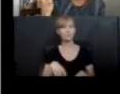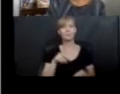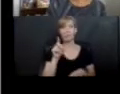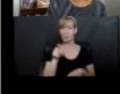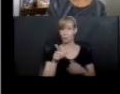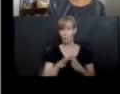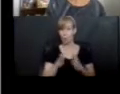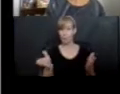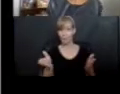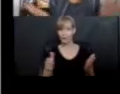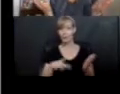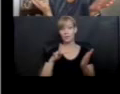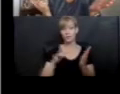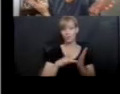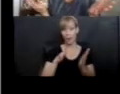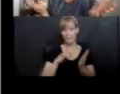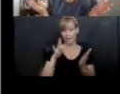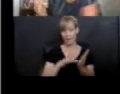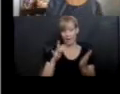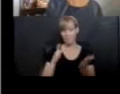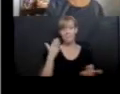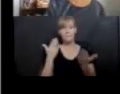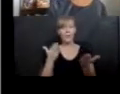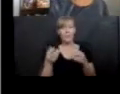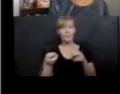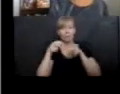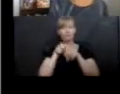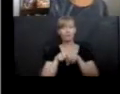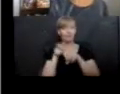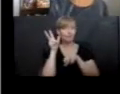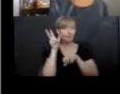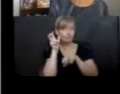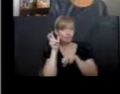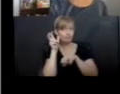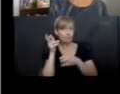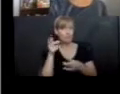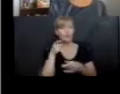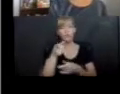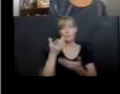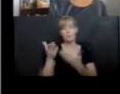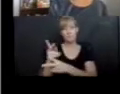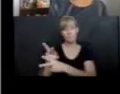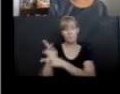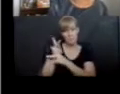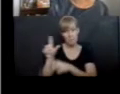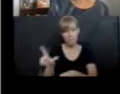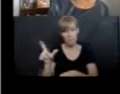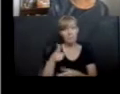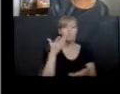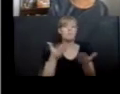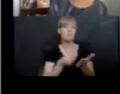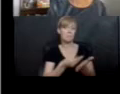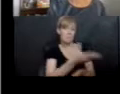Swipe and tap? Maybe listen in a lap? You might borrow. You might shop. You can